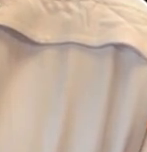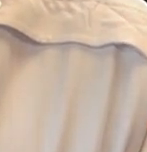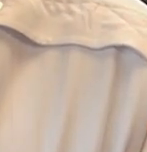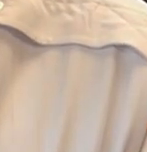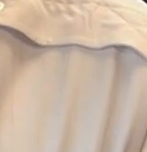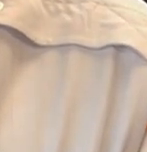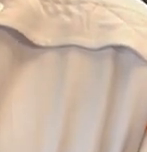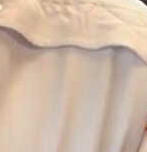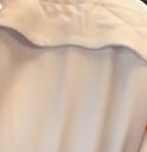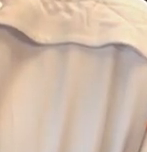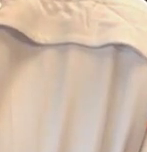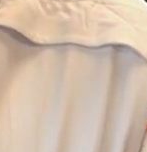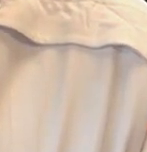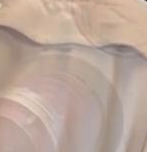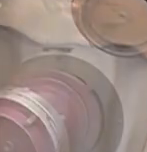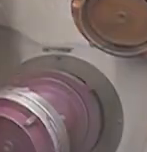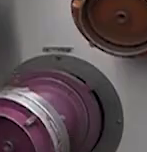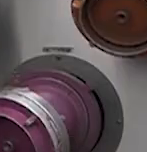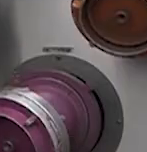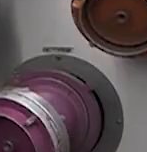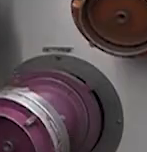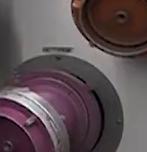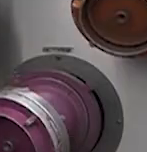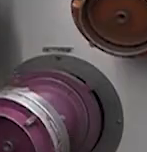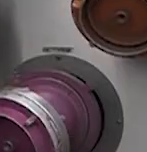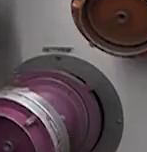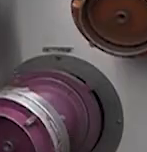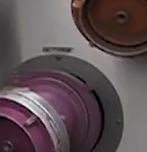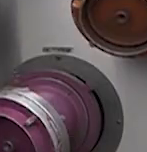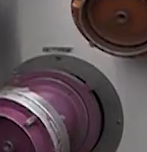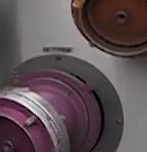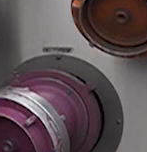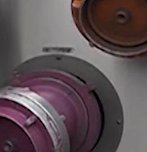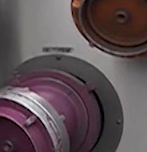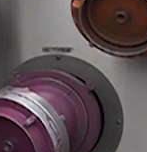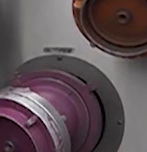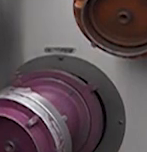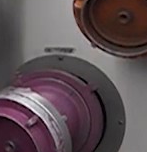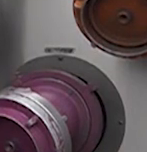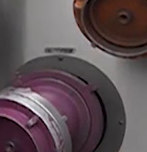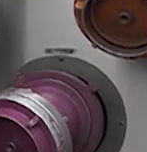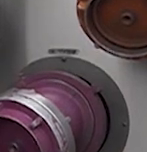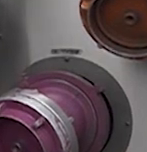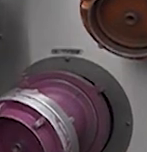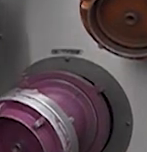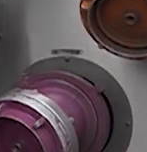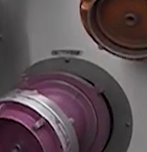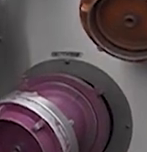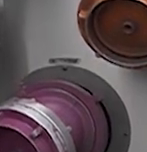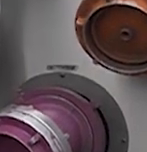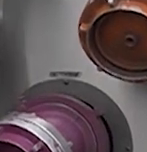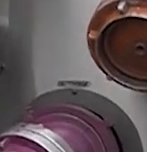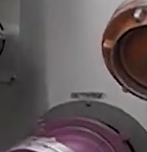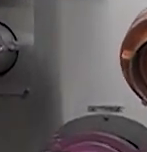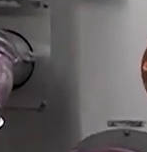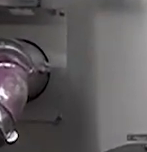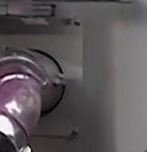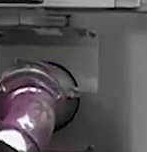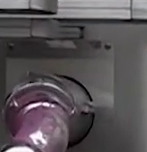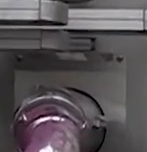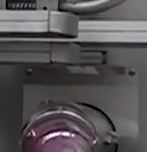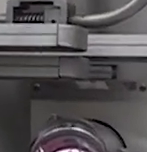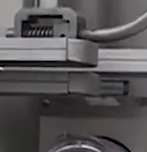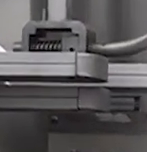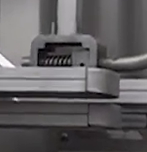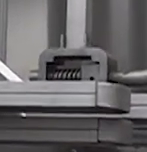proud of the men and women of this department in their approach to what really is unprecedented in many ways.